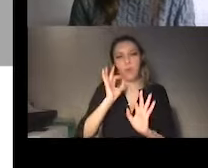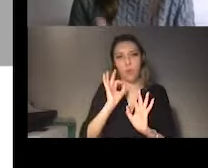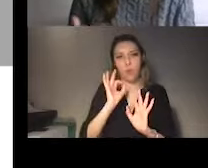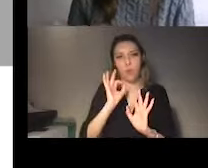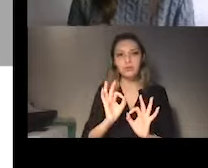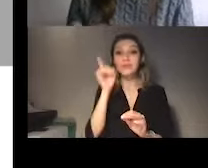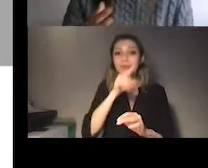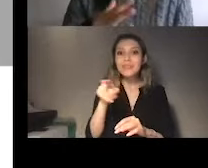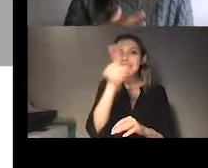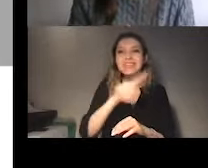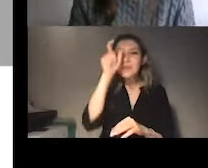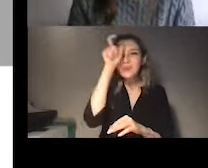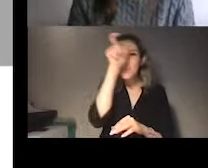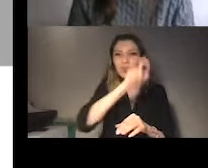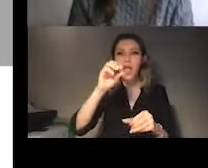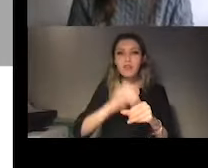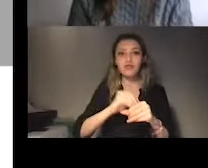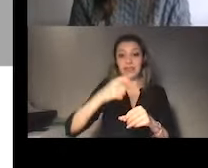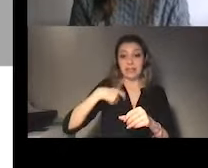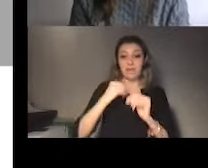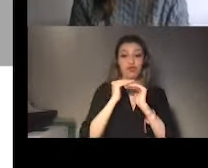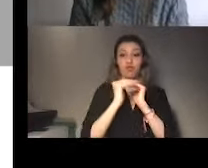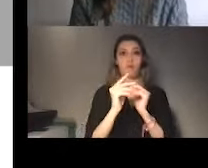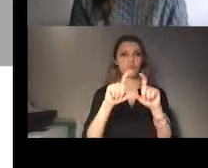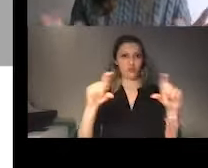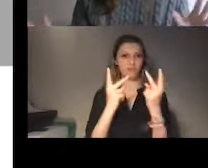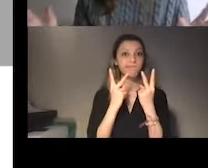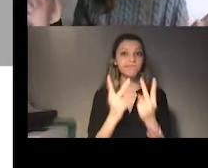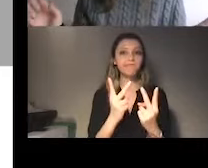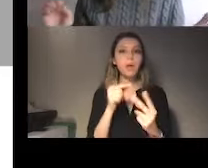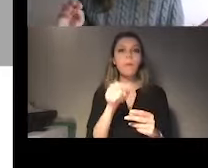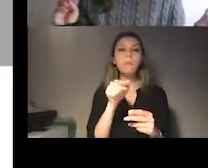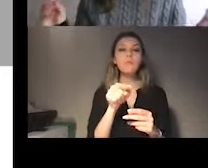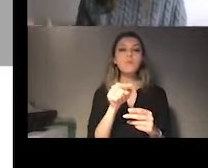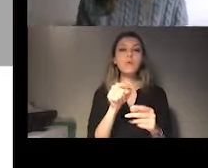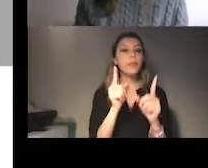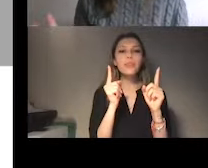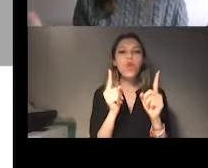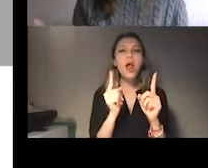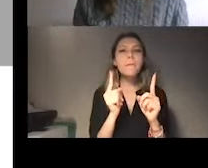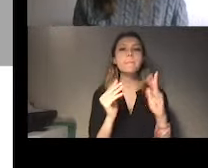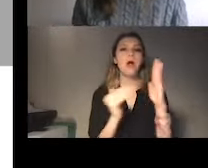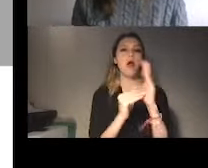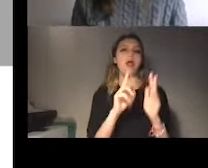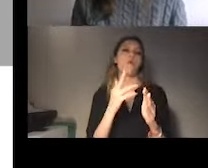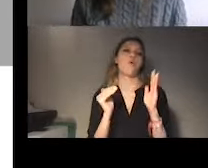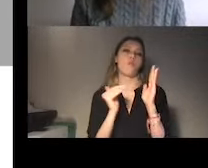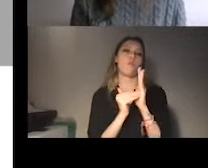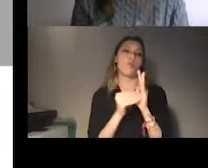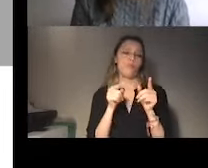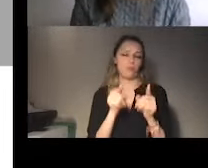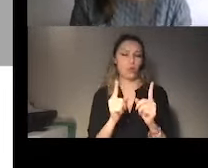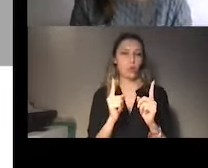actually living at this moment because, as I said at the beginning, Turkey is right now in the middle of this process